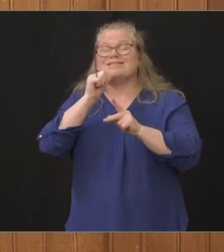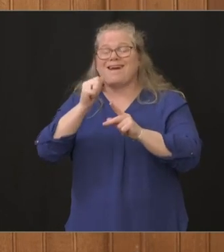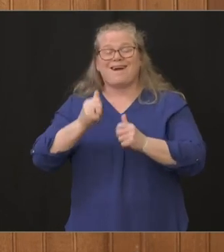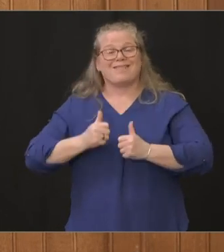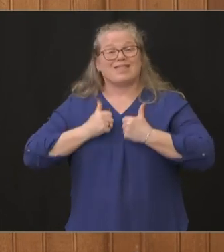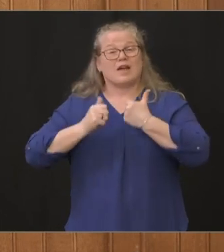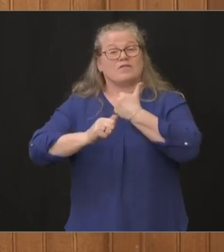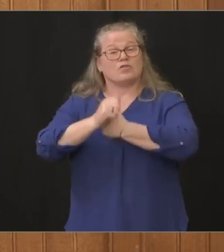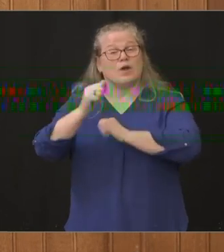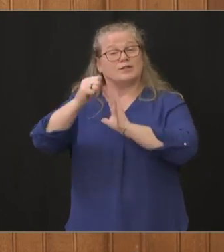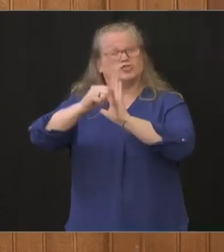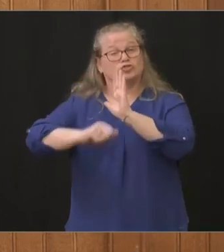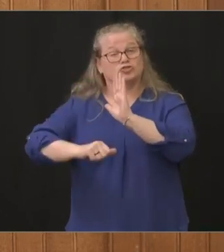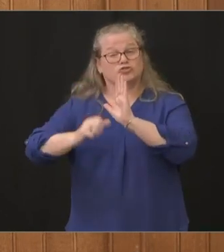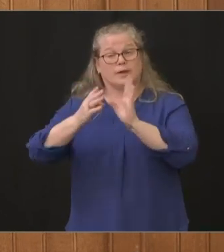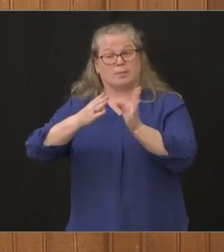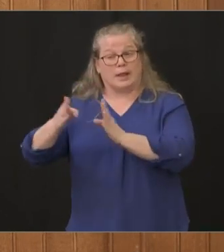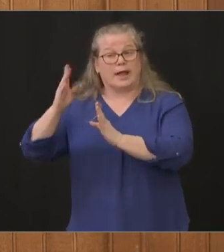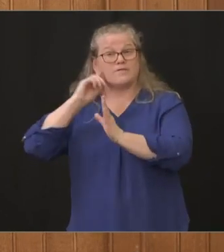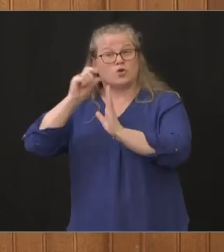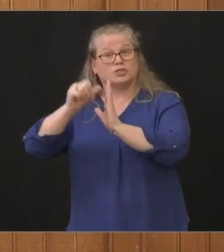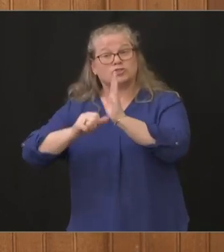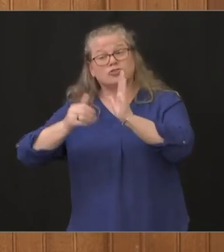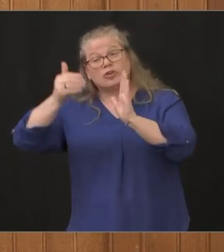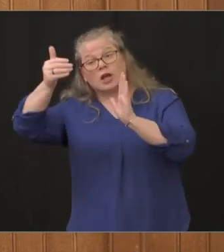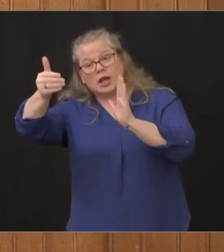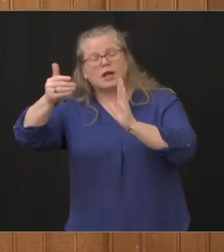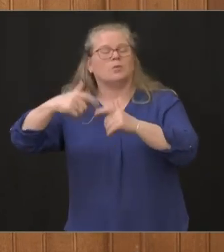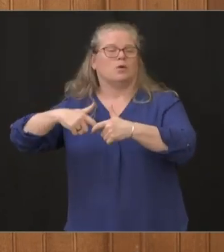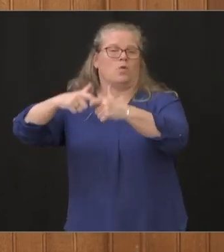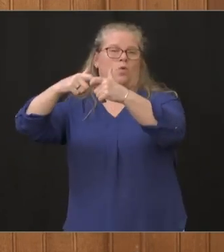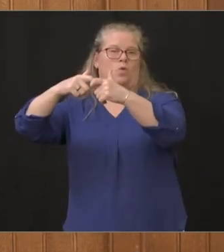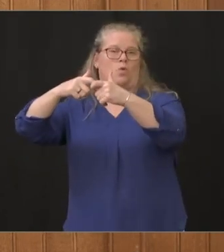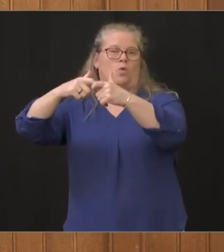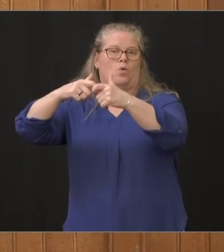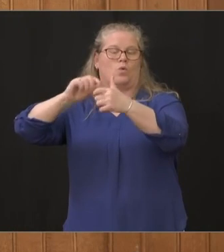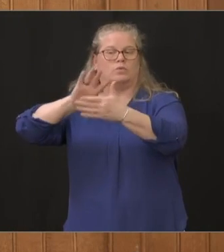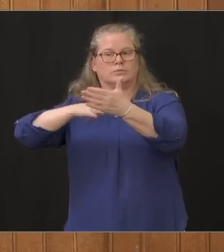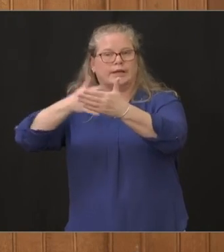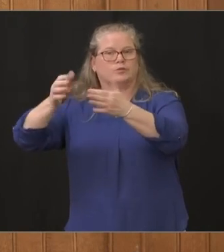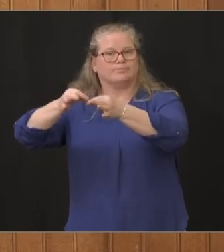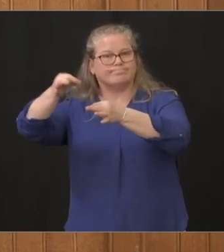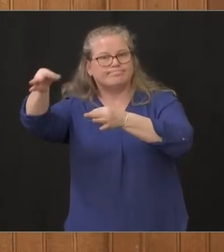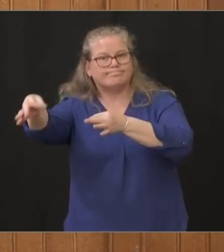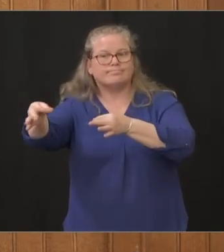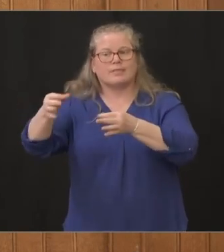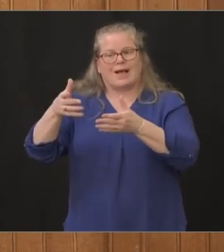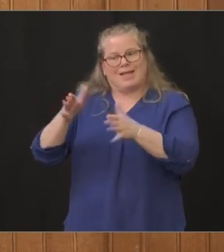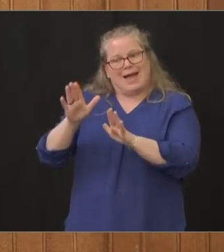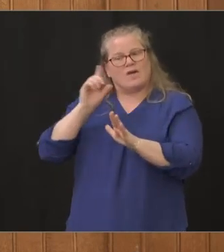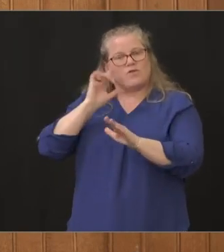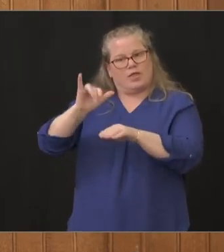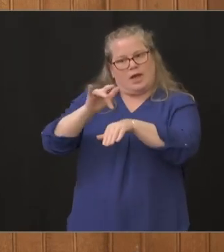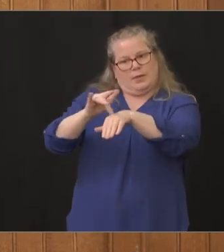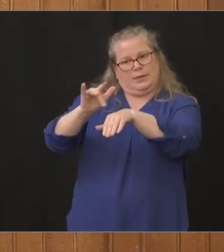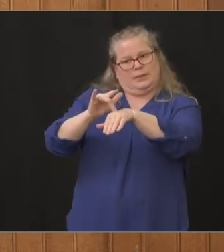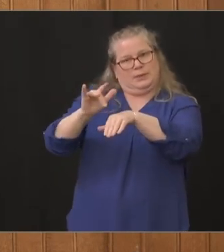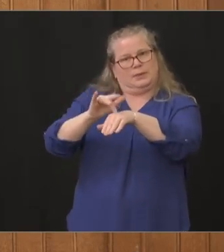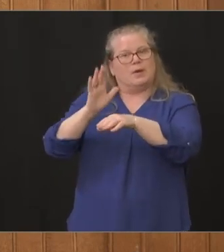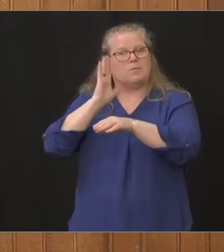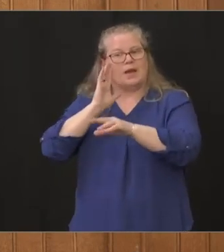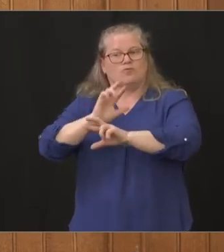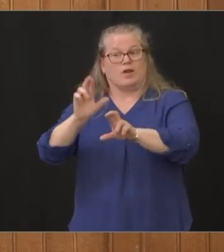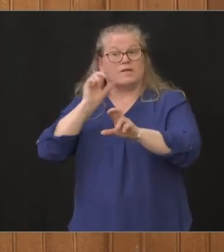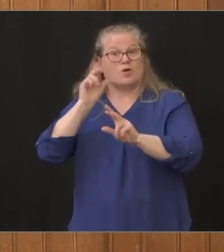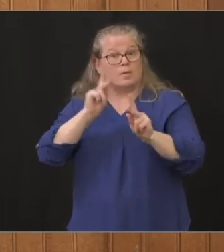of this surge that's a difficult financial hit for the hospitals but they're doing the right thing to clear the hospitals out and make as many beds as available as